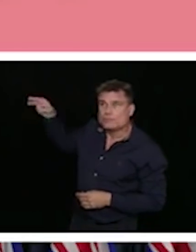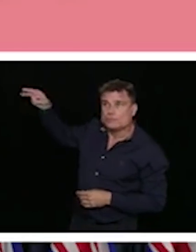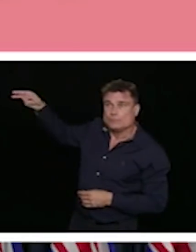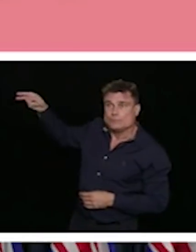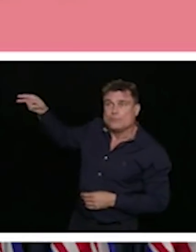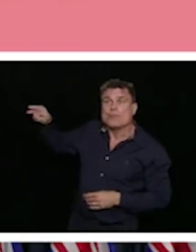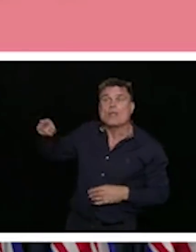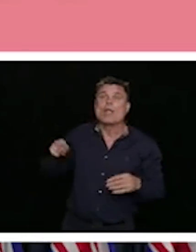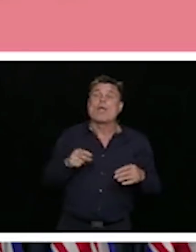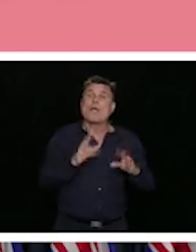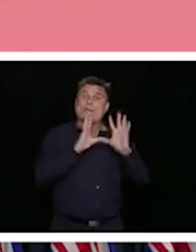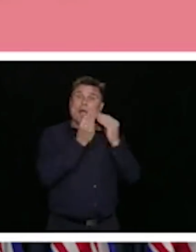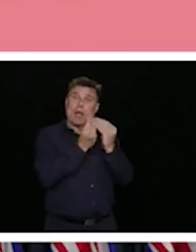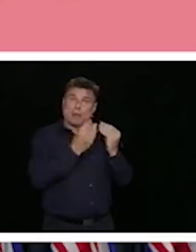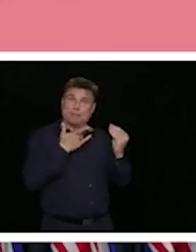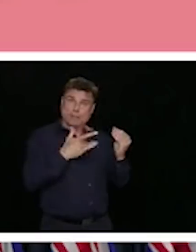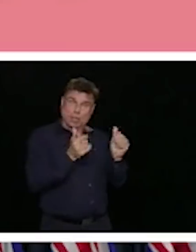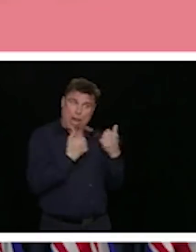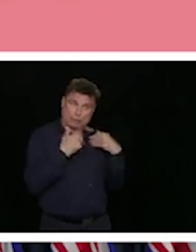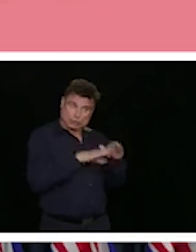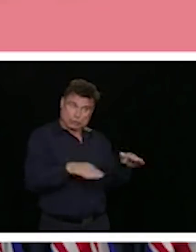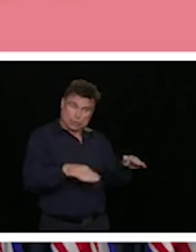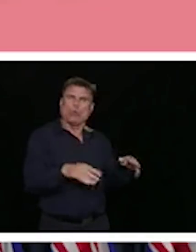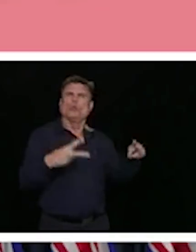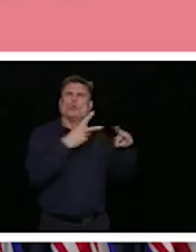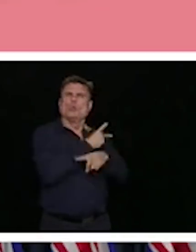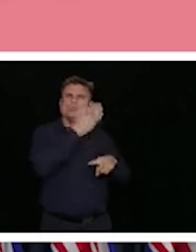financial situations in particular.